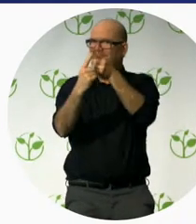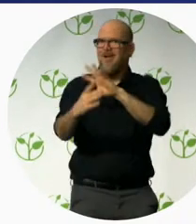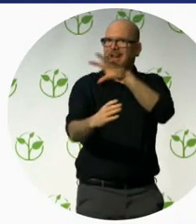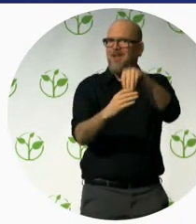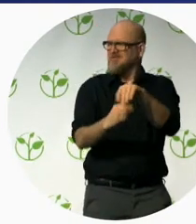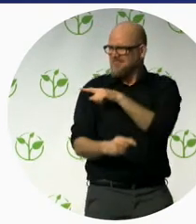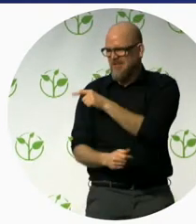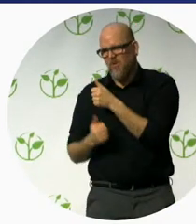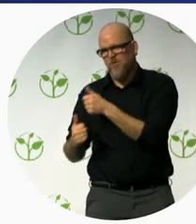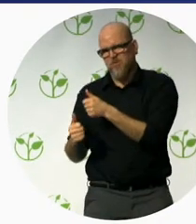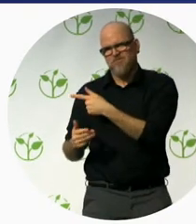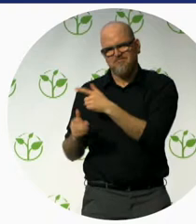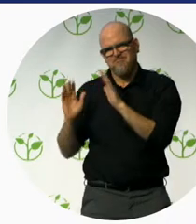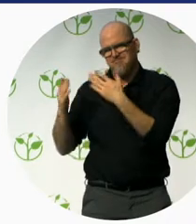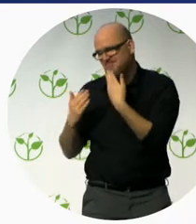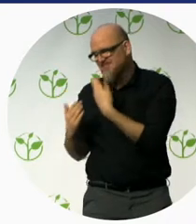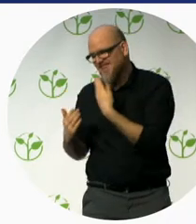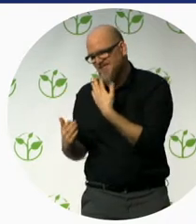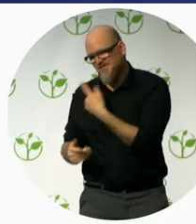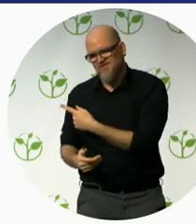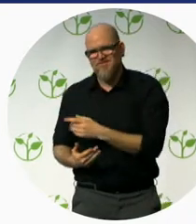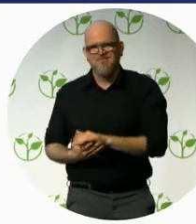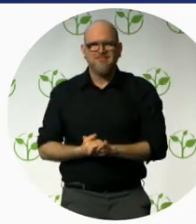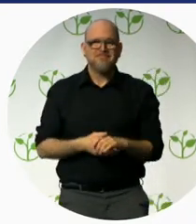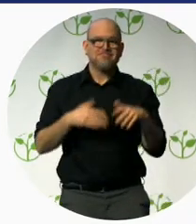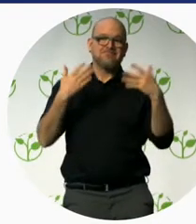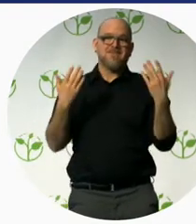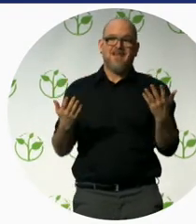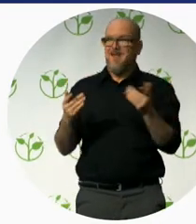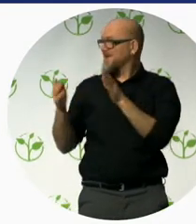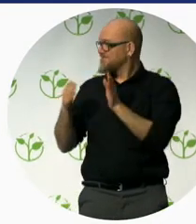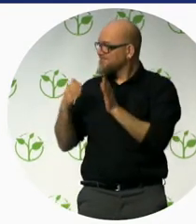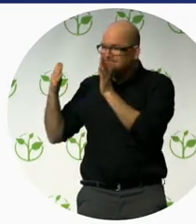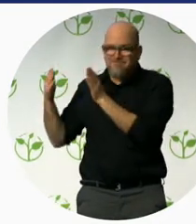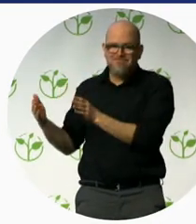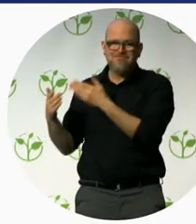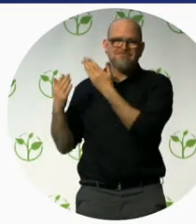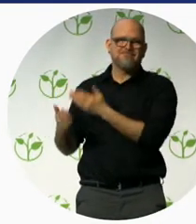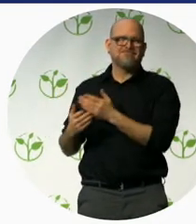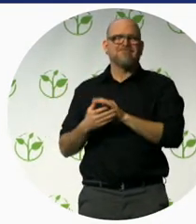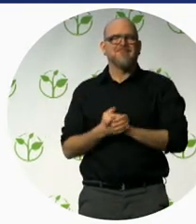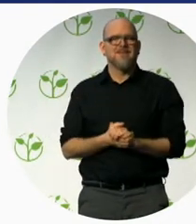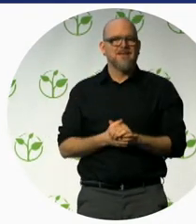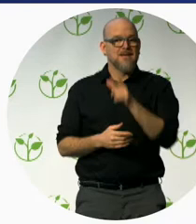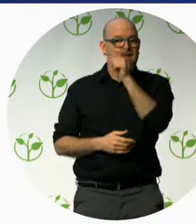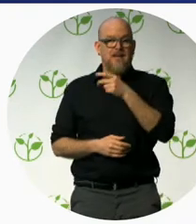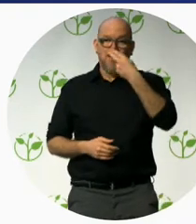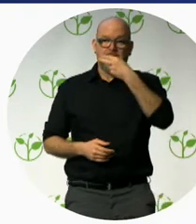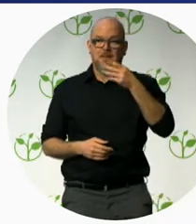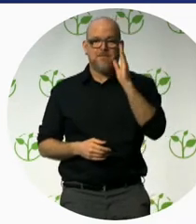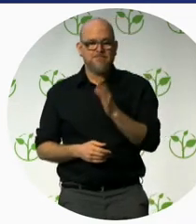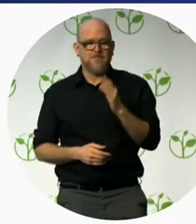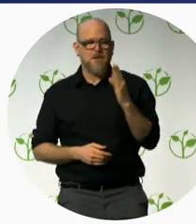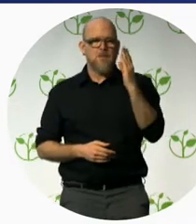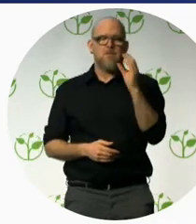page 74 in the directory. Now we go to our next speaker. this is Jose Luis Borau. And he is